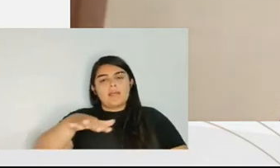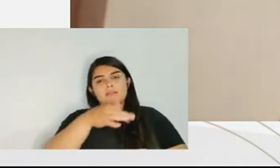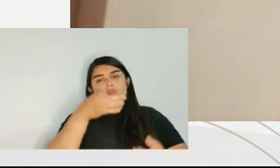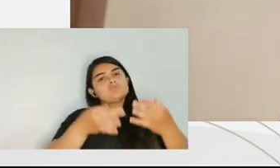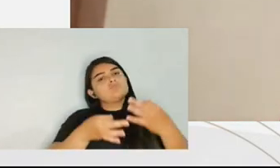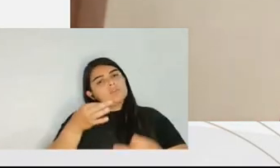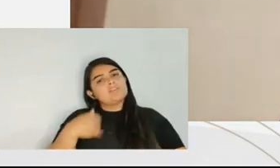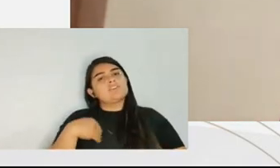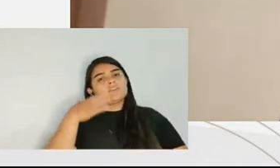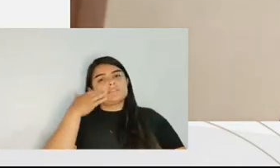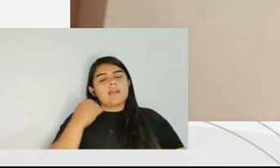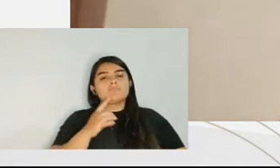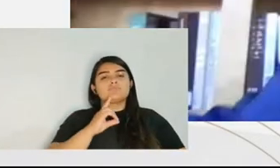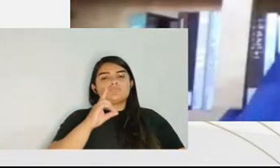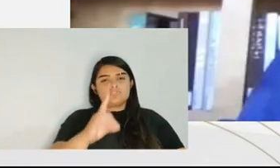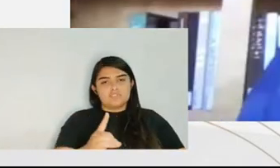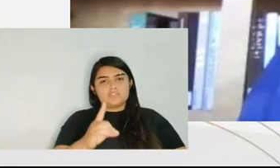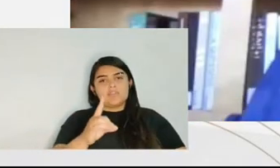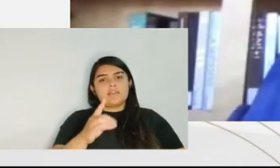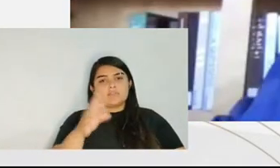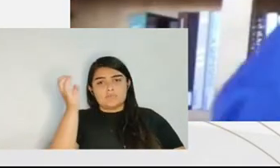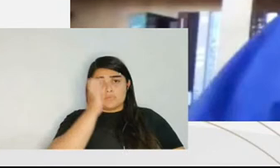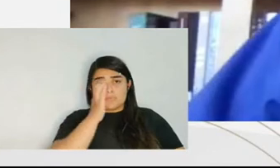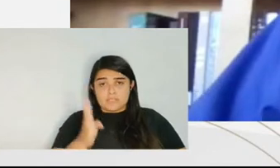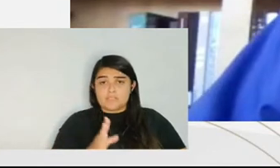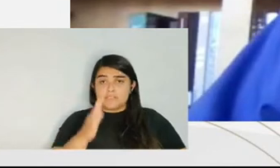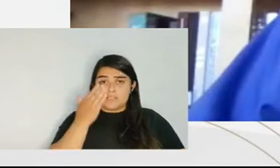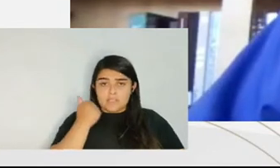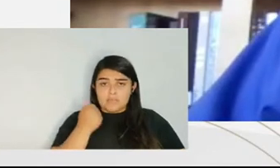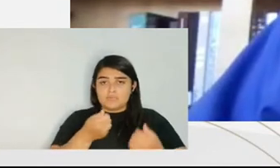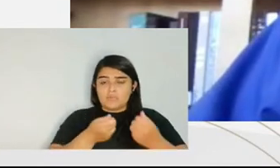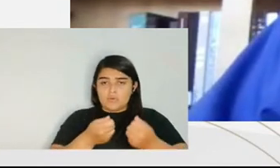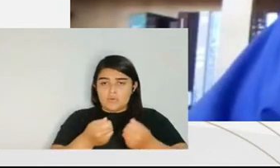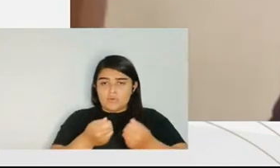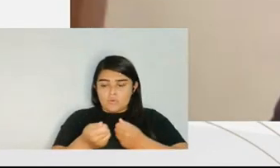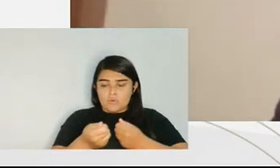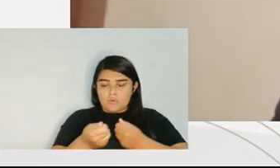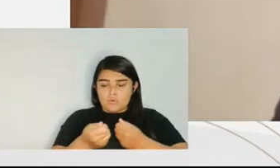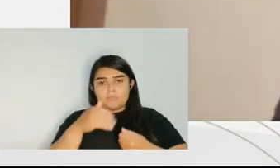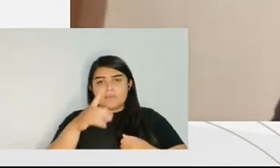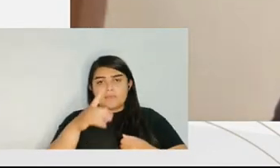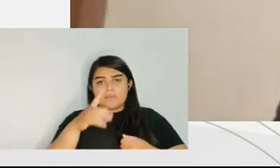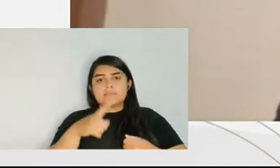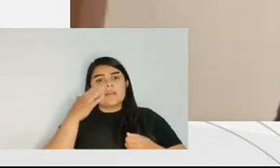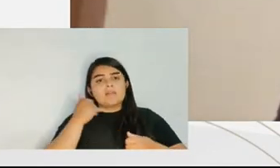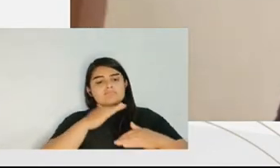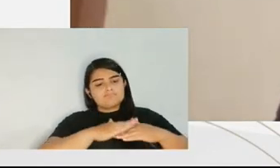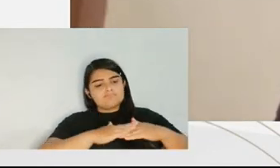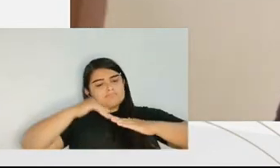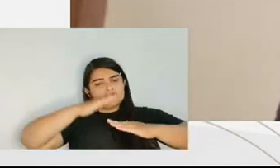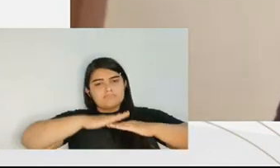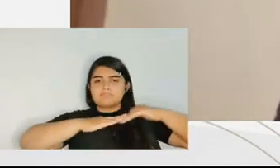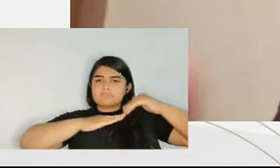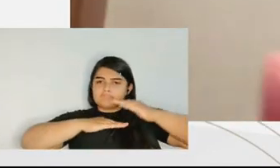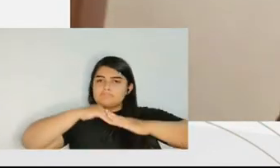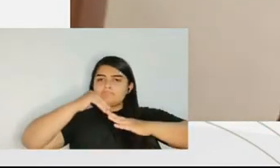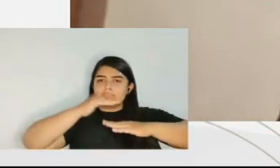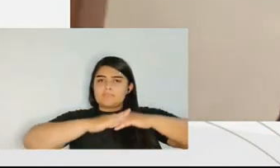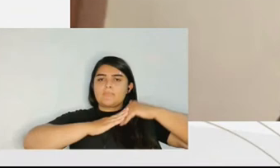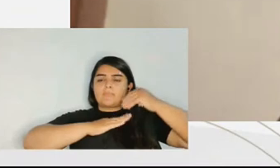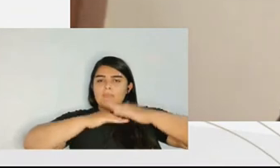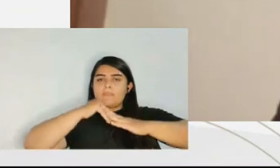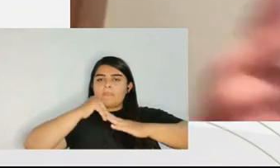control or not? We know that the legal Brazilian system has